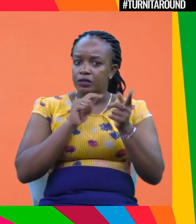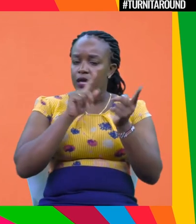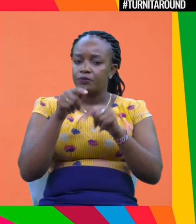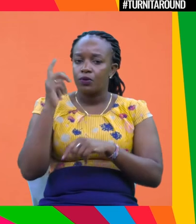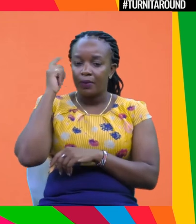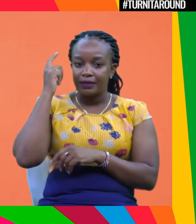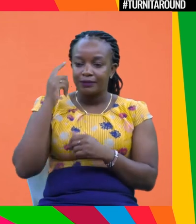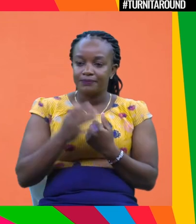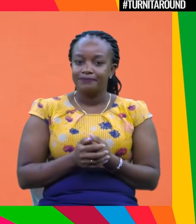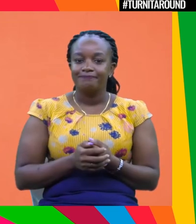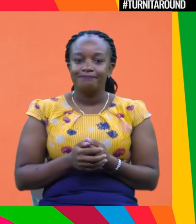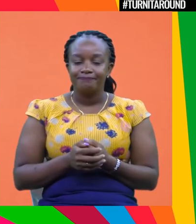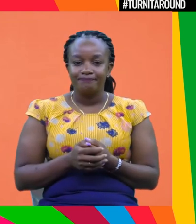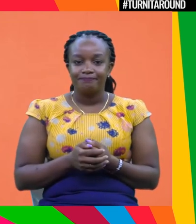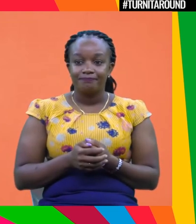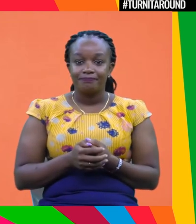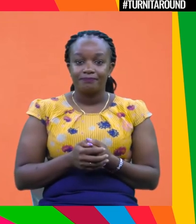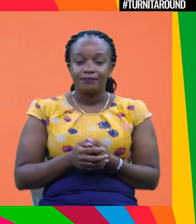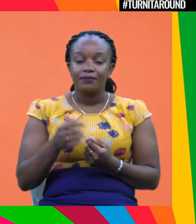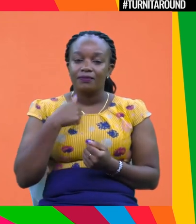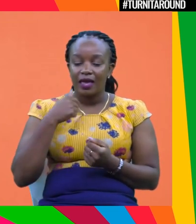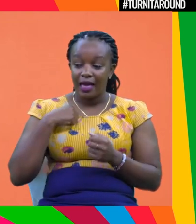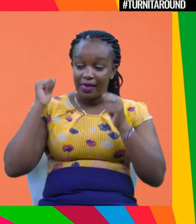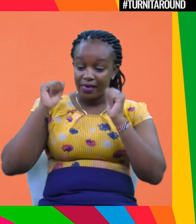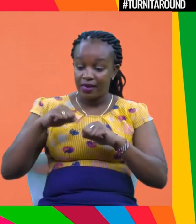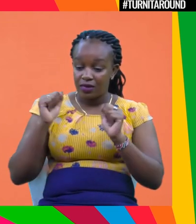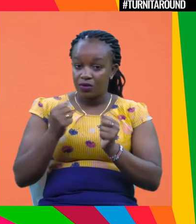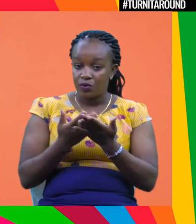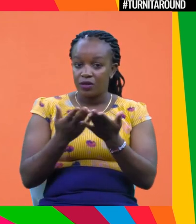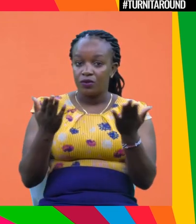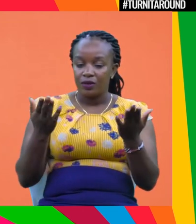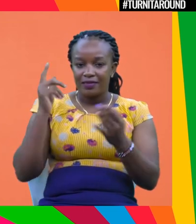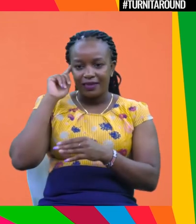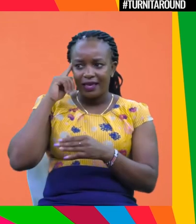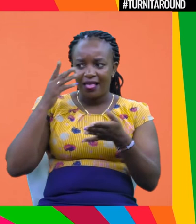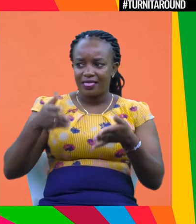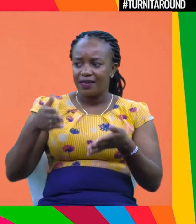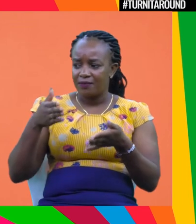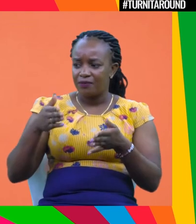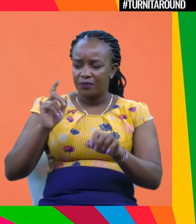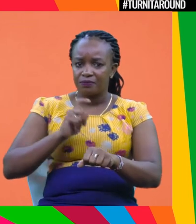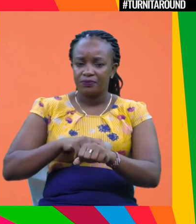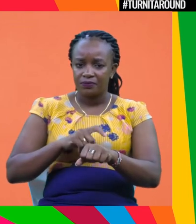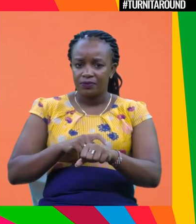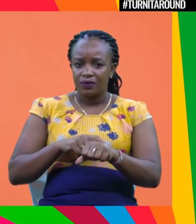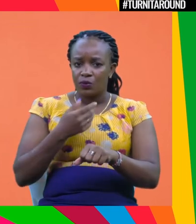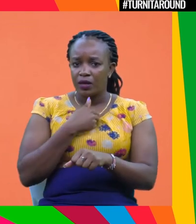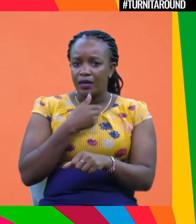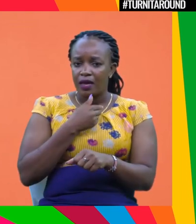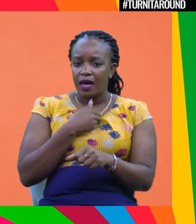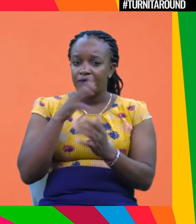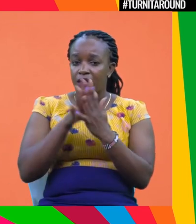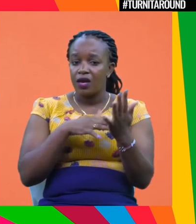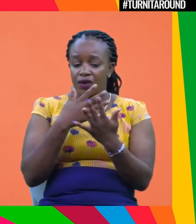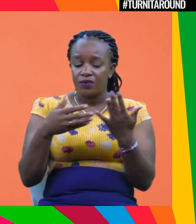your mind. Trista? Oh, I mean, I would I would certainly agree with you. I don't think at the moment we have a real, very